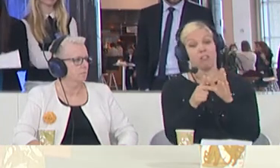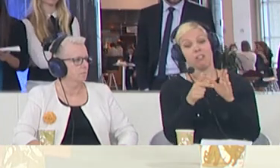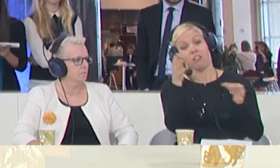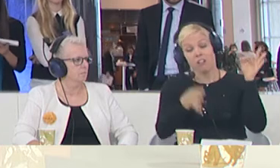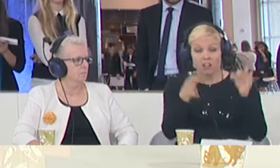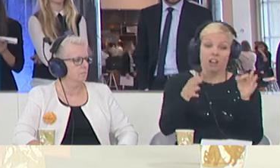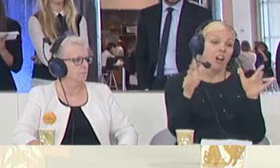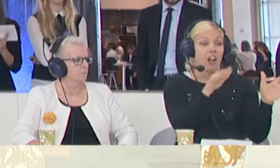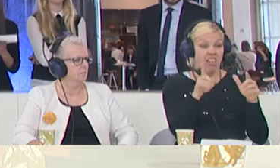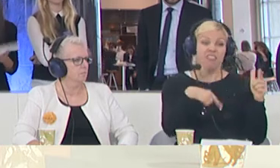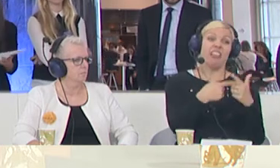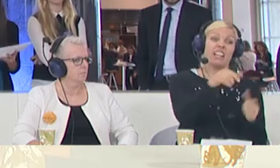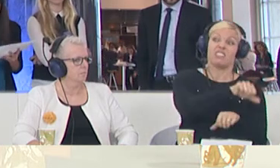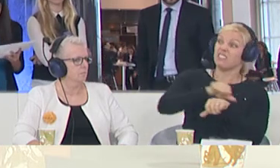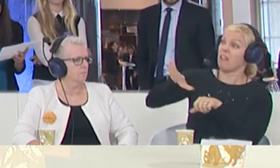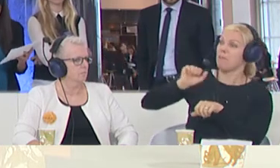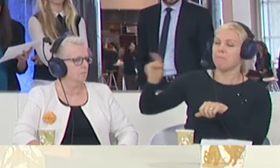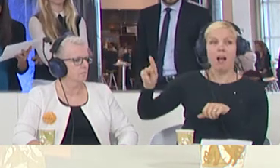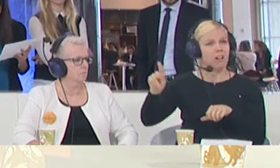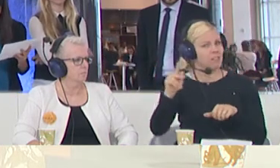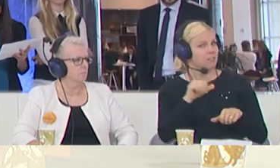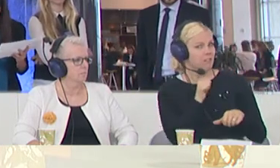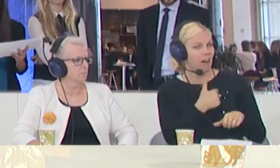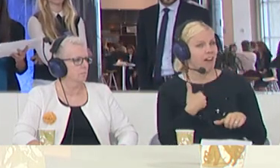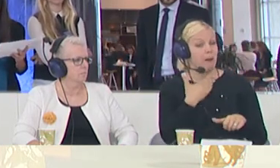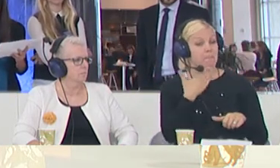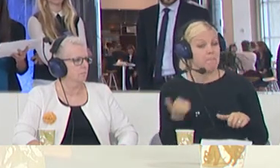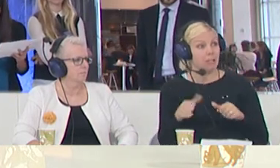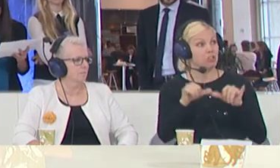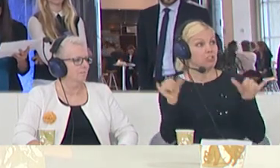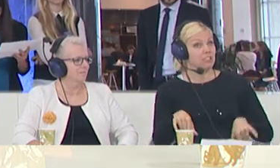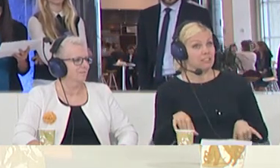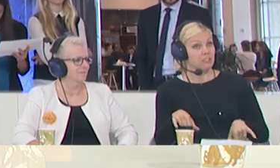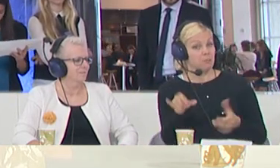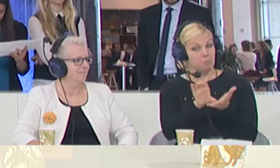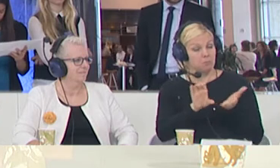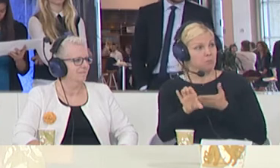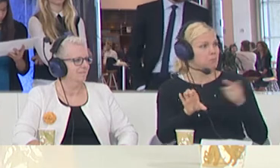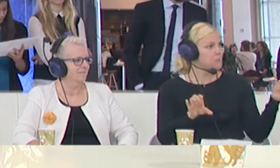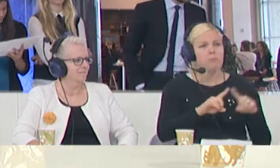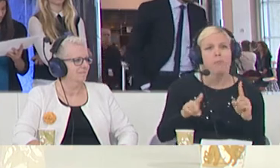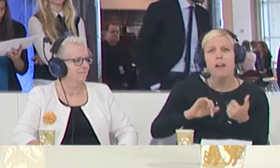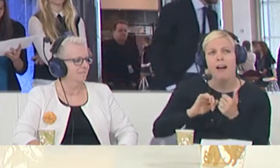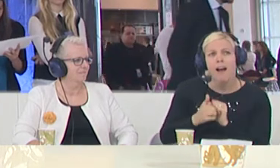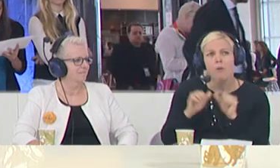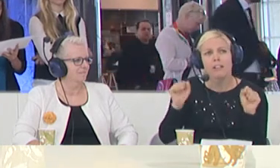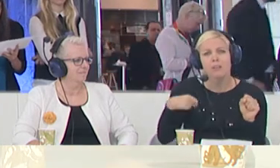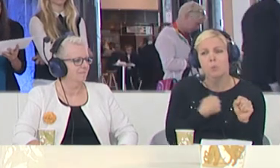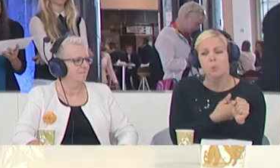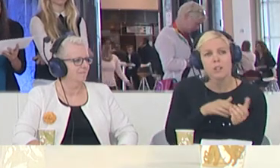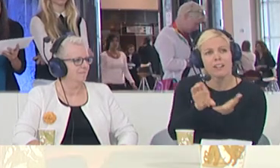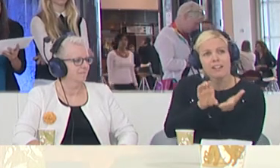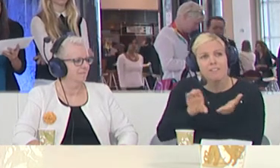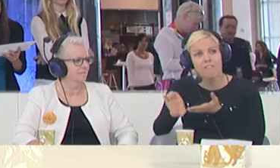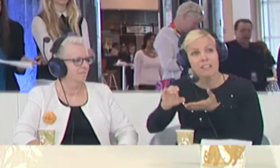them? Is there not a better investment in a larger development budget? But how are we going to invest in Eritrea or in Syria? I mean, that's just not possible. That's